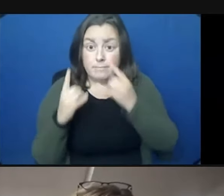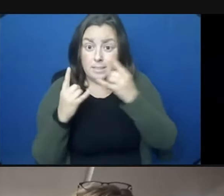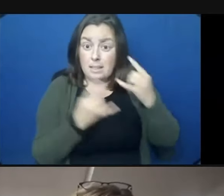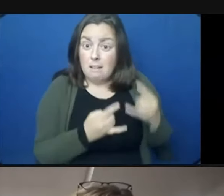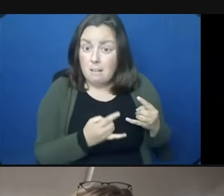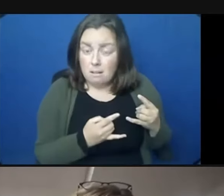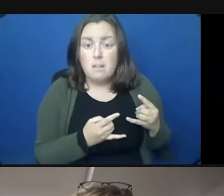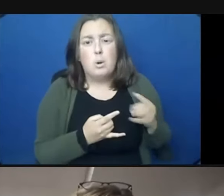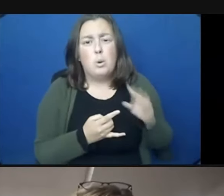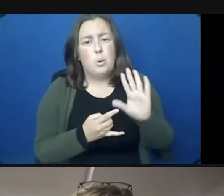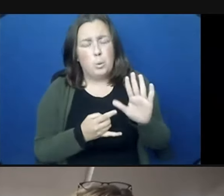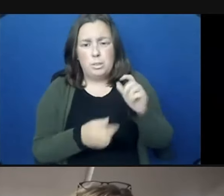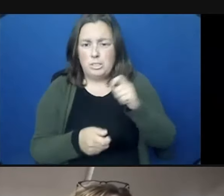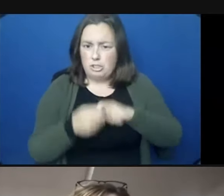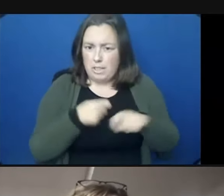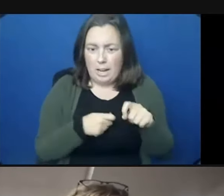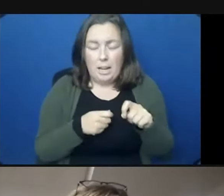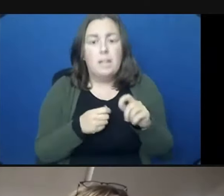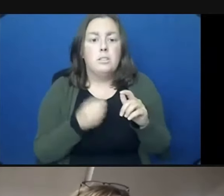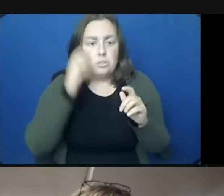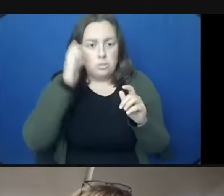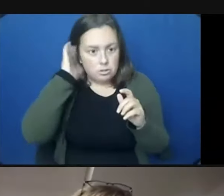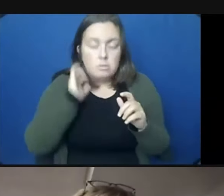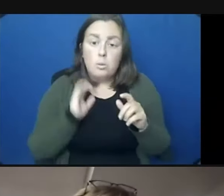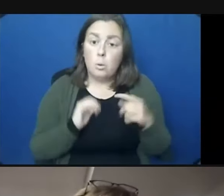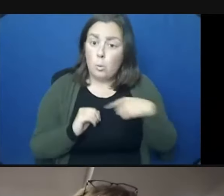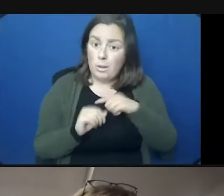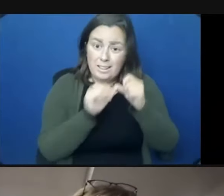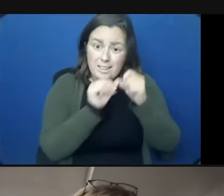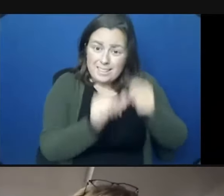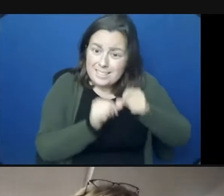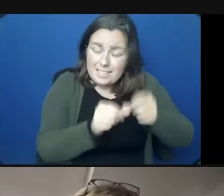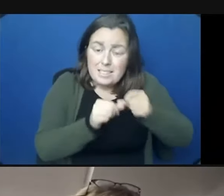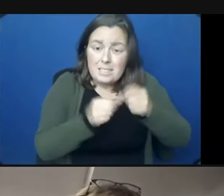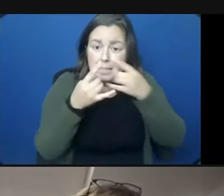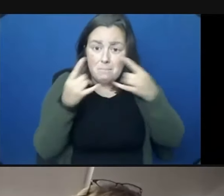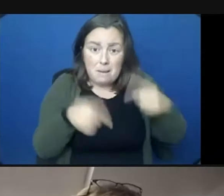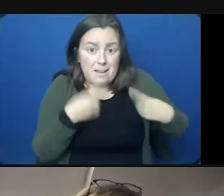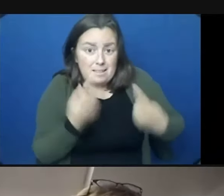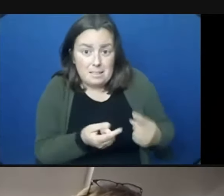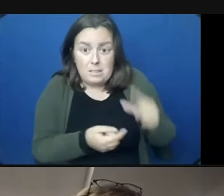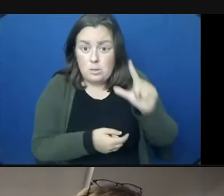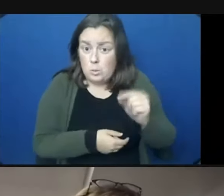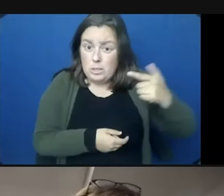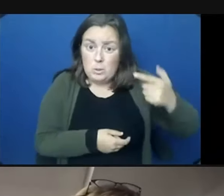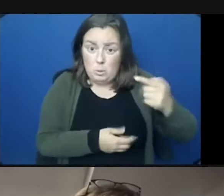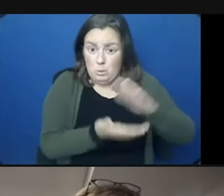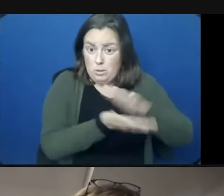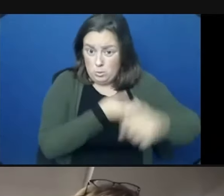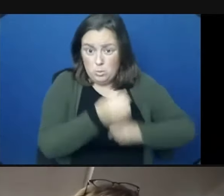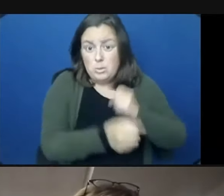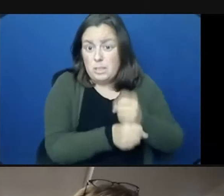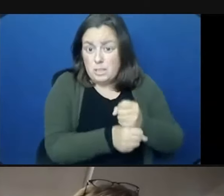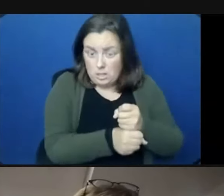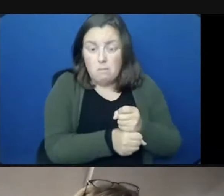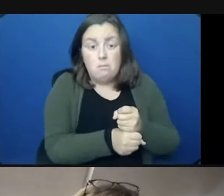learning environment. Masking has been one consistent mitigation that we have used in this district since the start of the 2021 school year. It